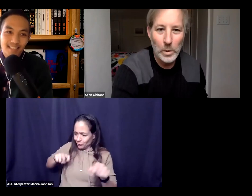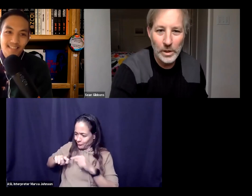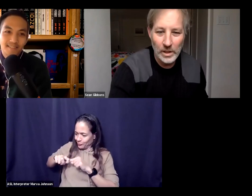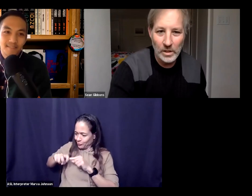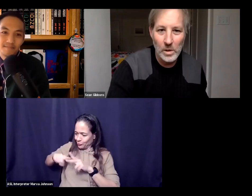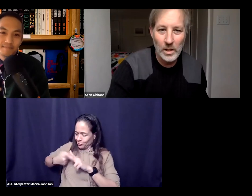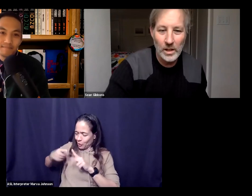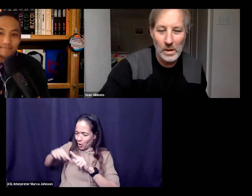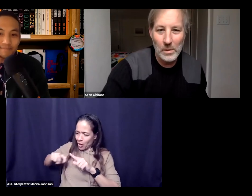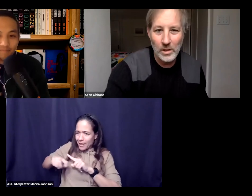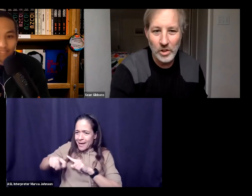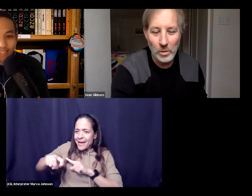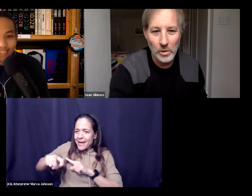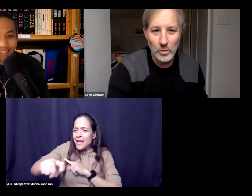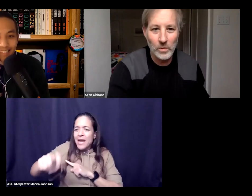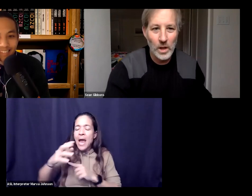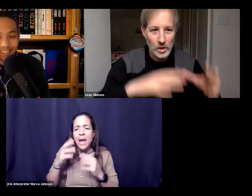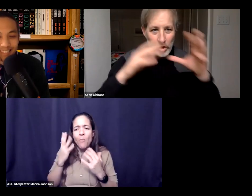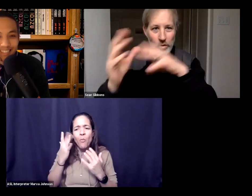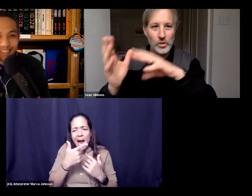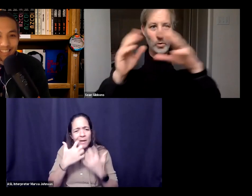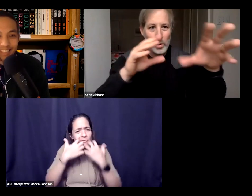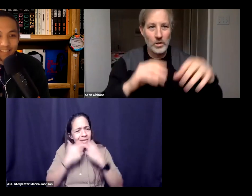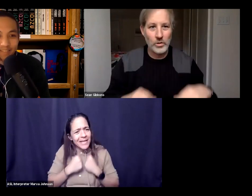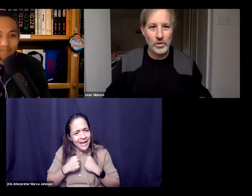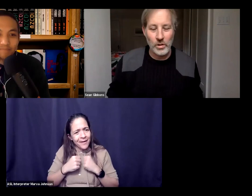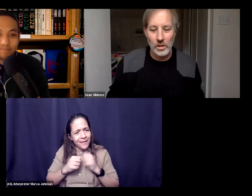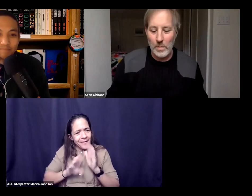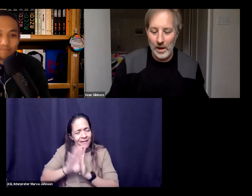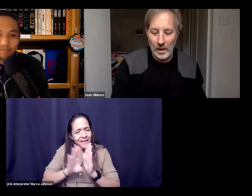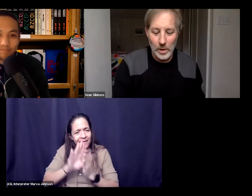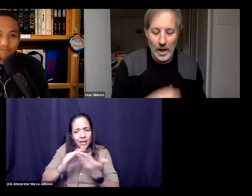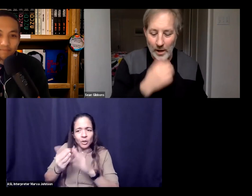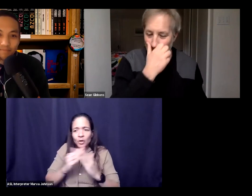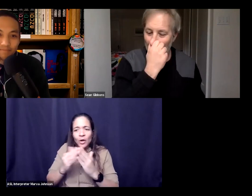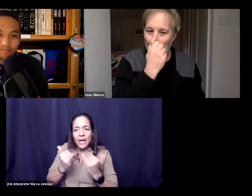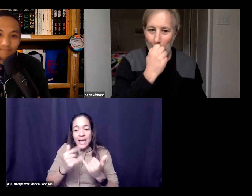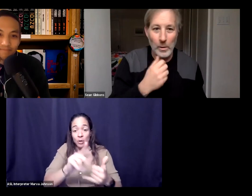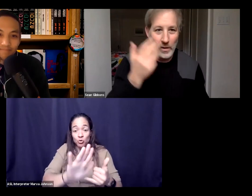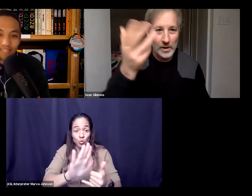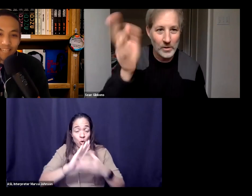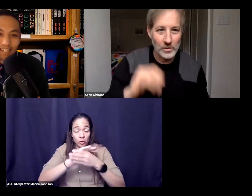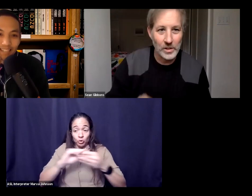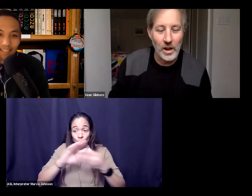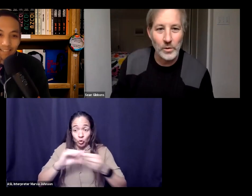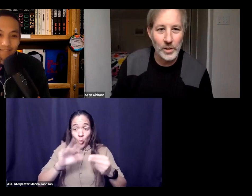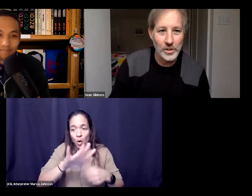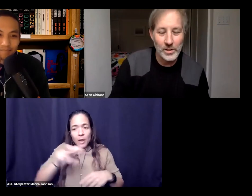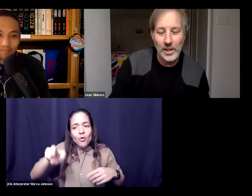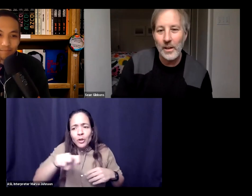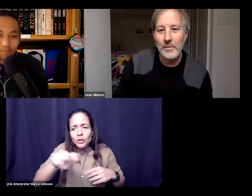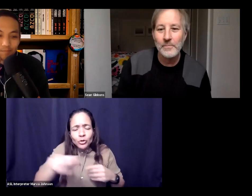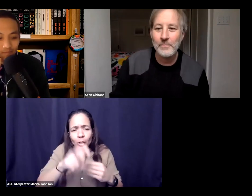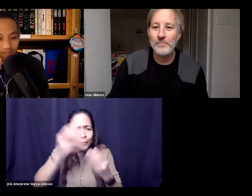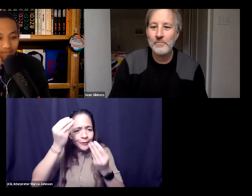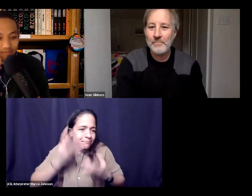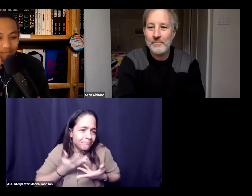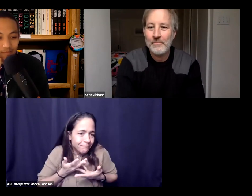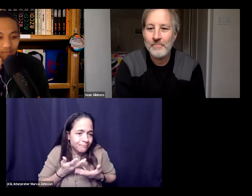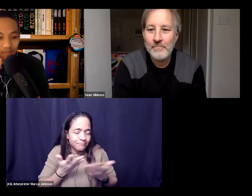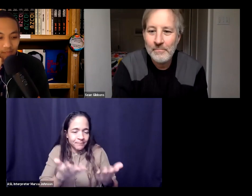about building community and maybe you could share with us sort of your story and your journey about how we got here how we find our conversation today